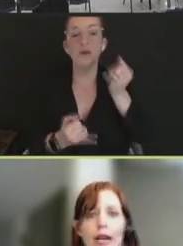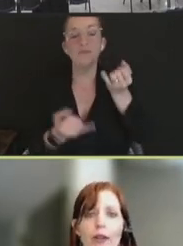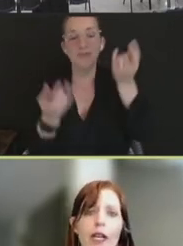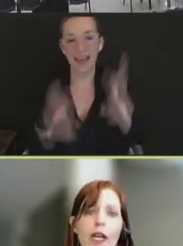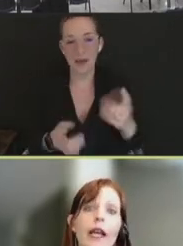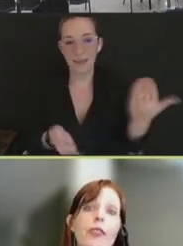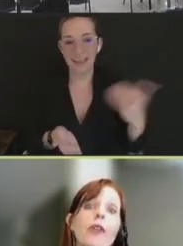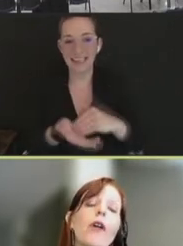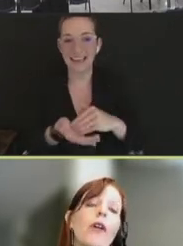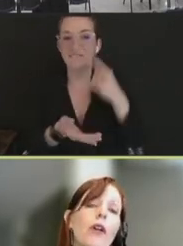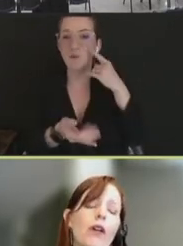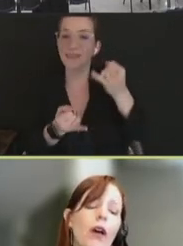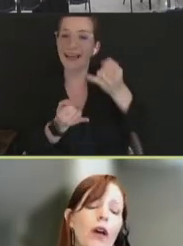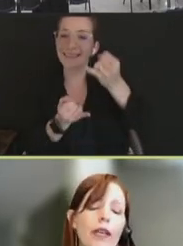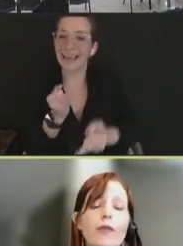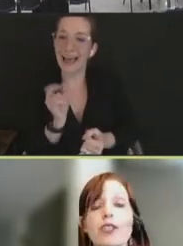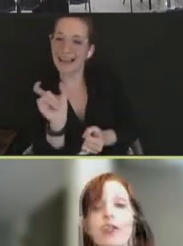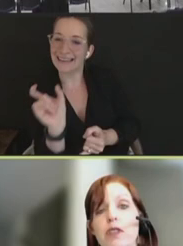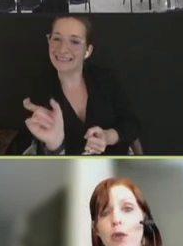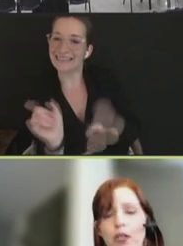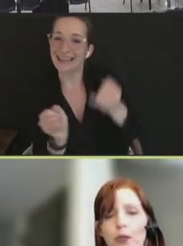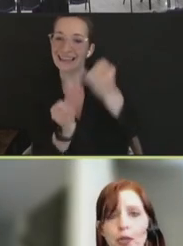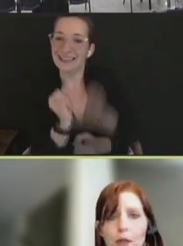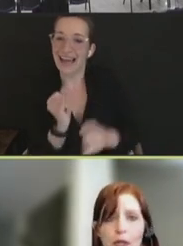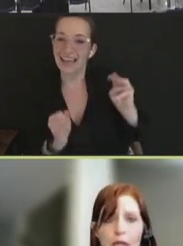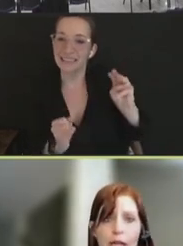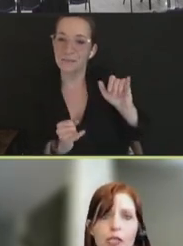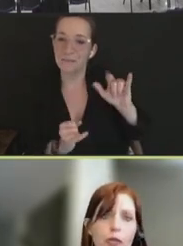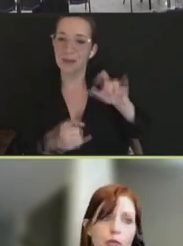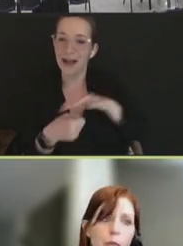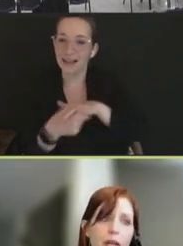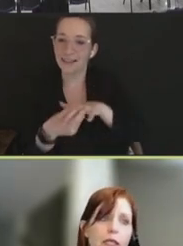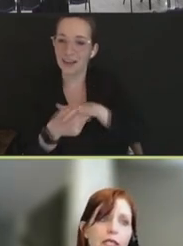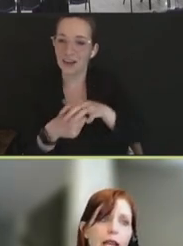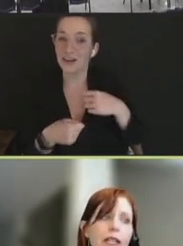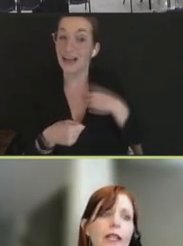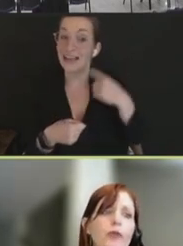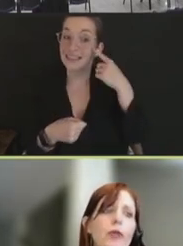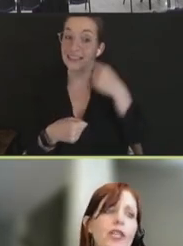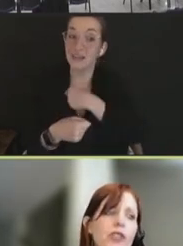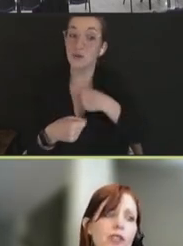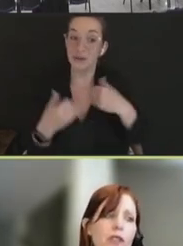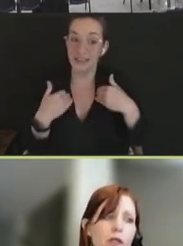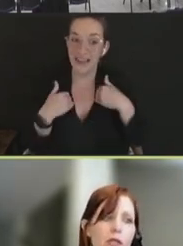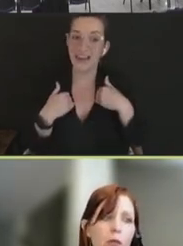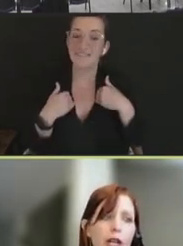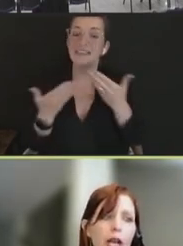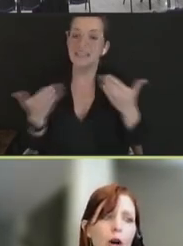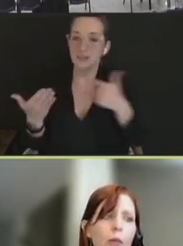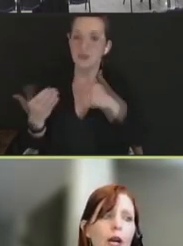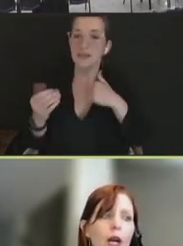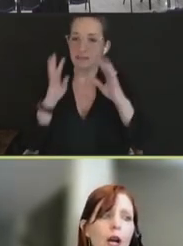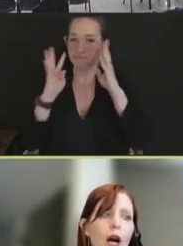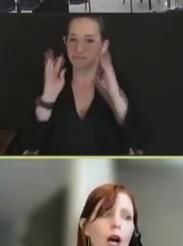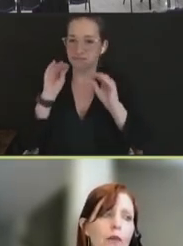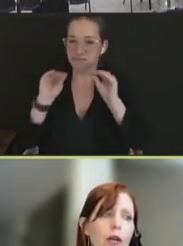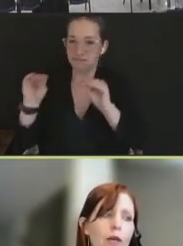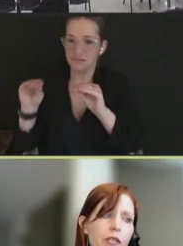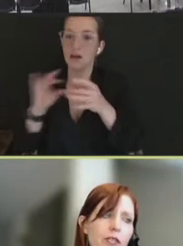area. And there are innovations that we could put in place with respect to data and information systems that would help,